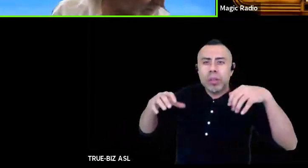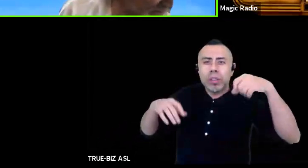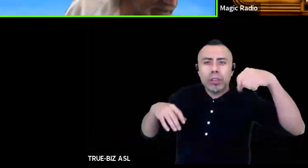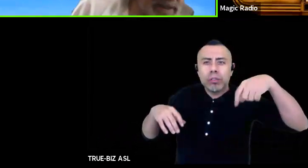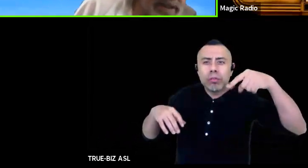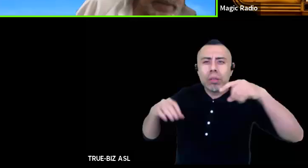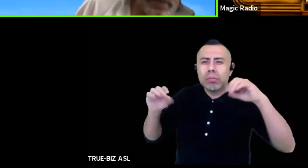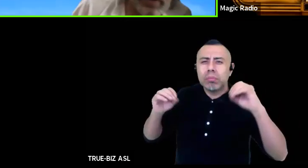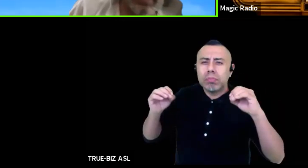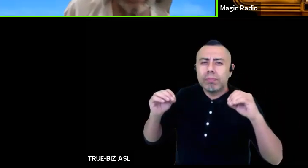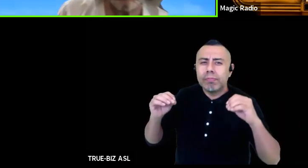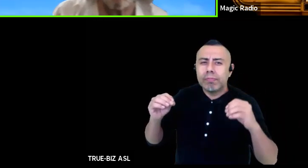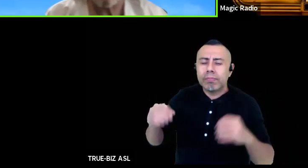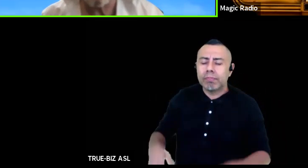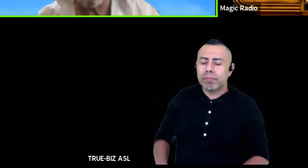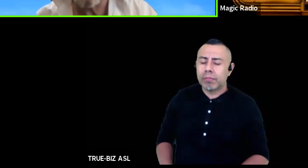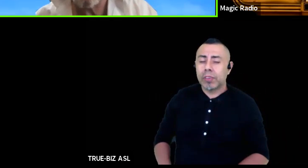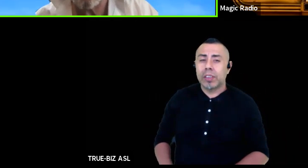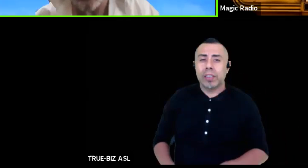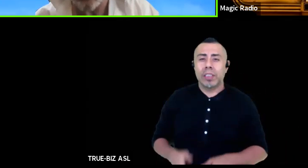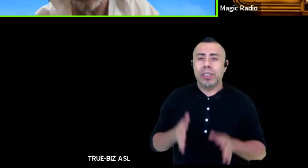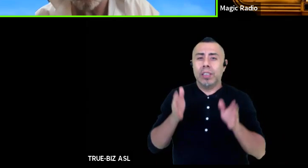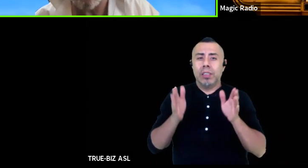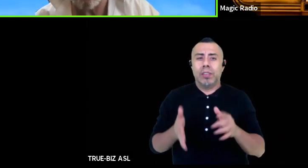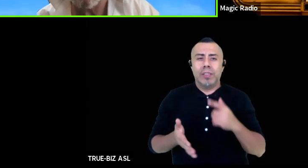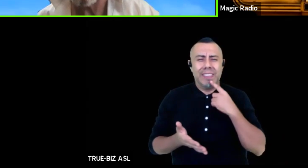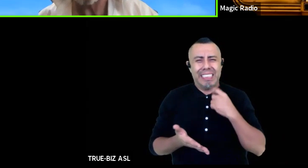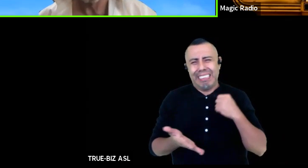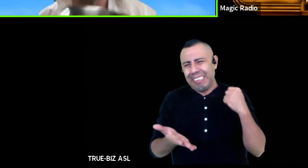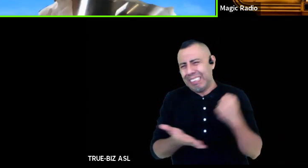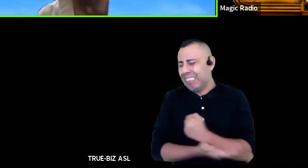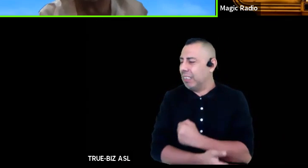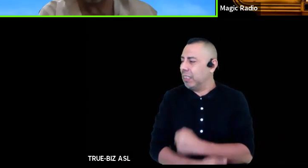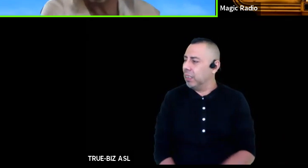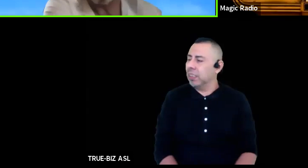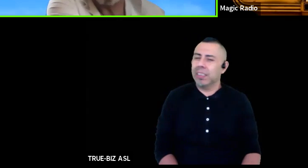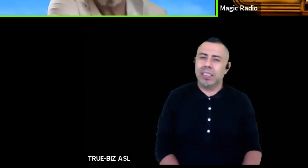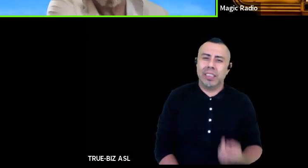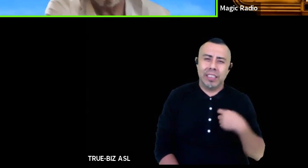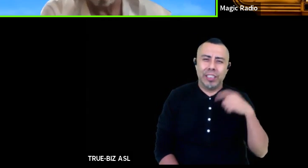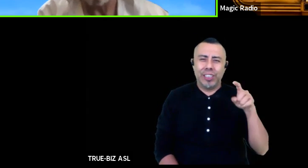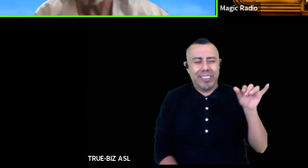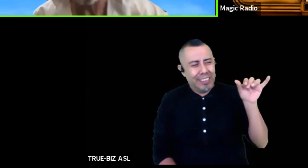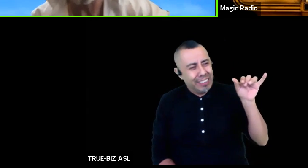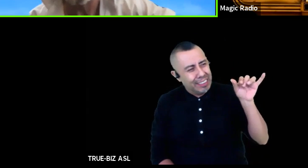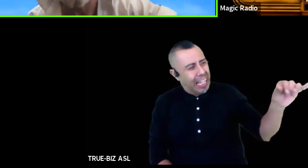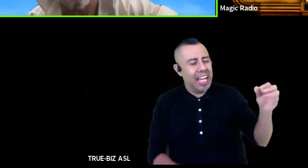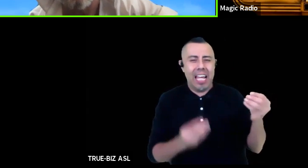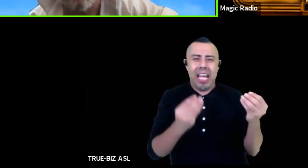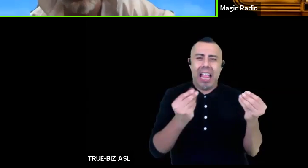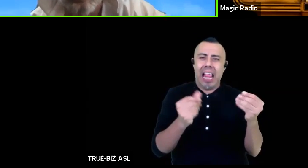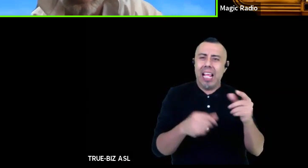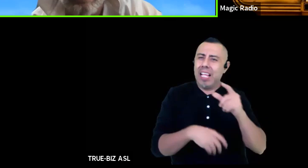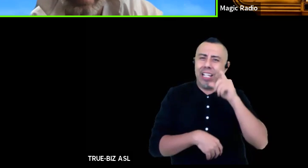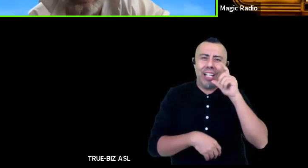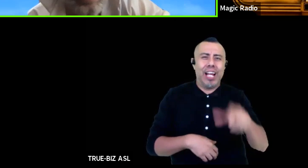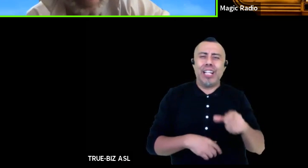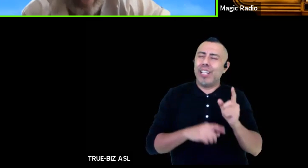if only i'd stayed ashore not going fishing 10 years ago